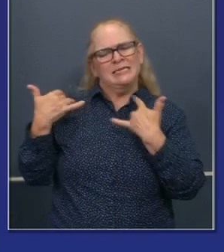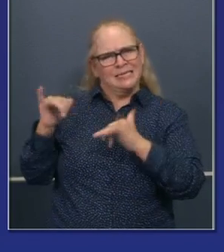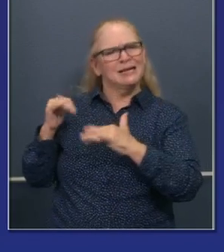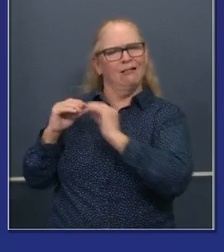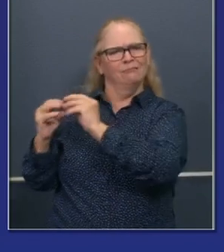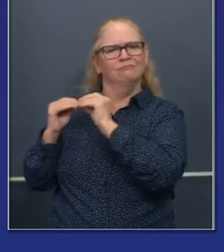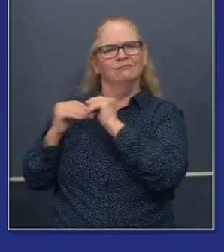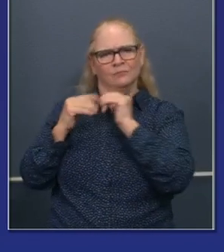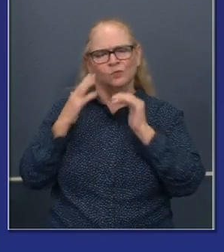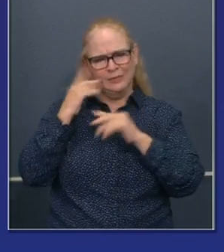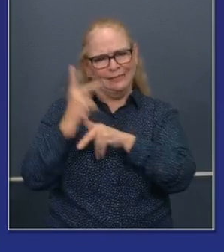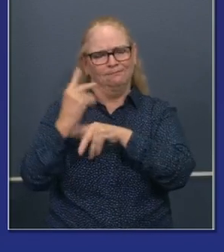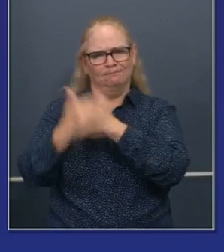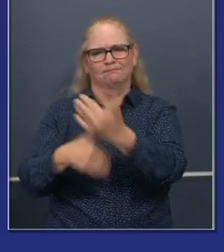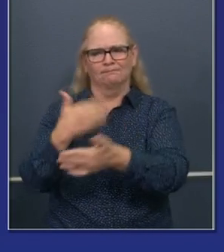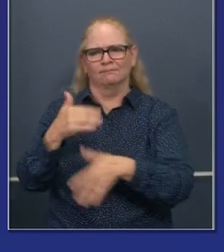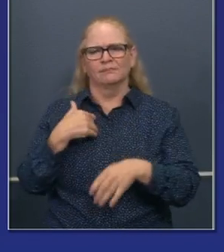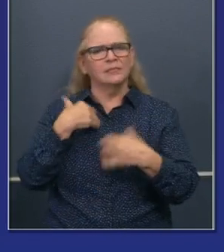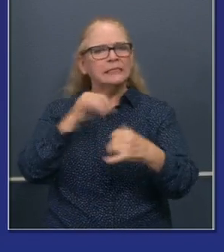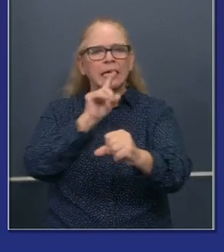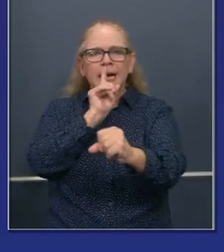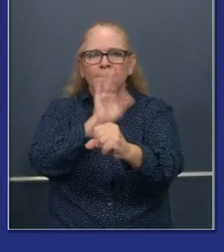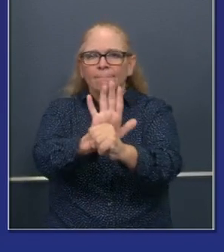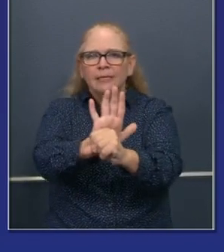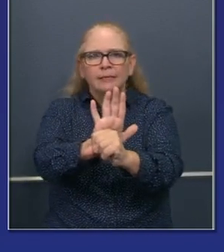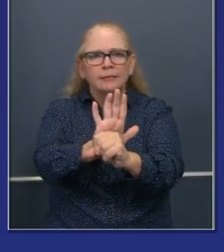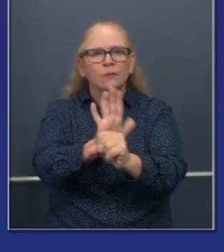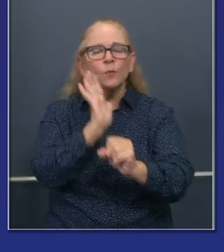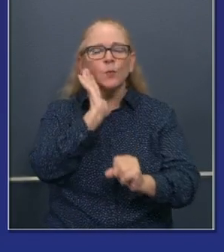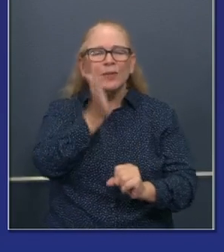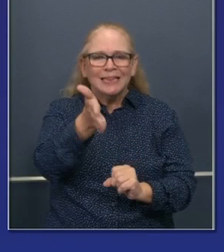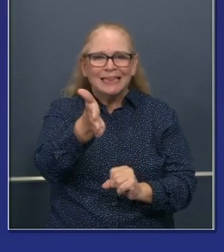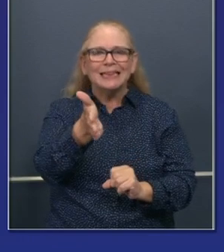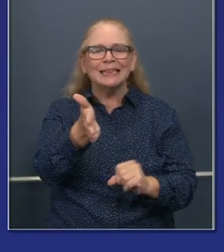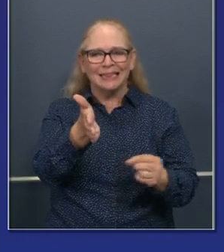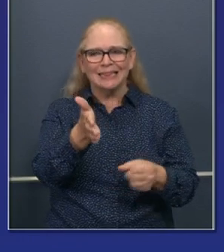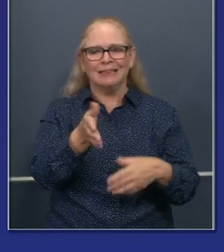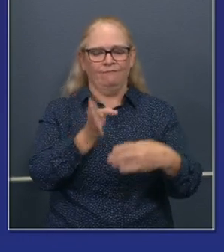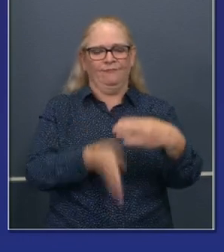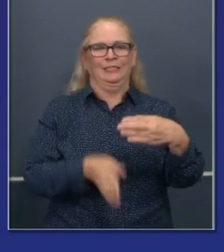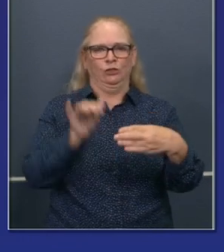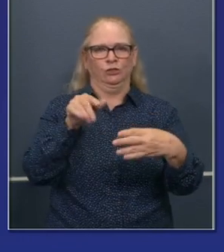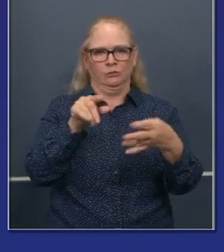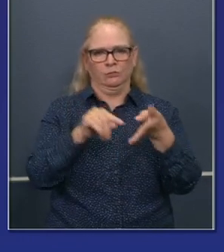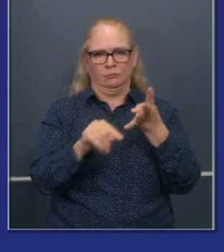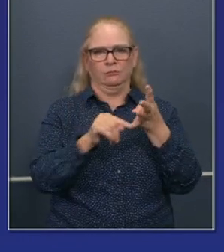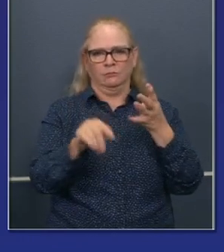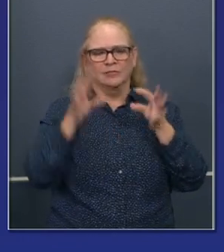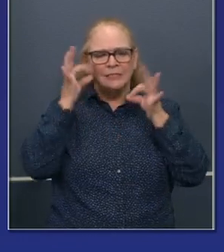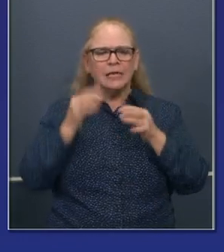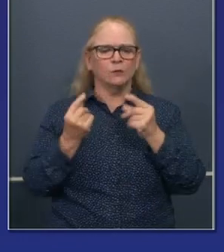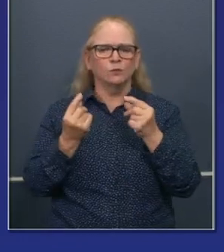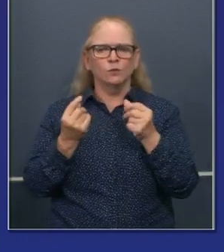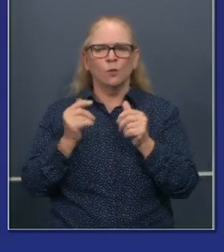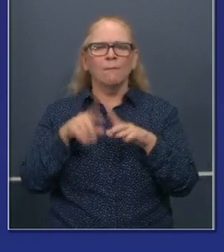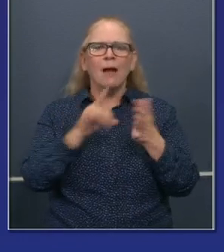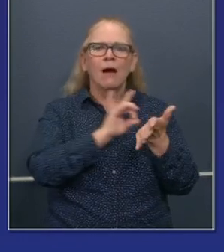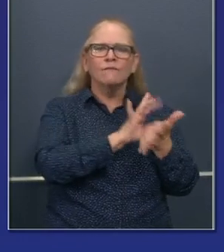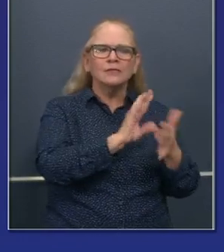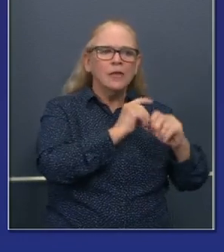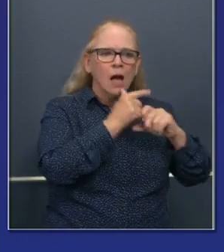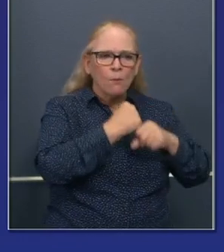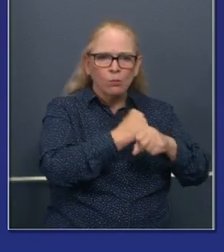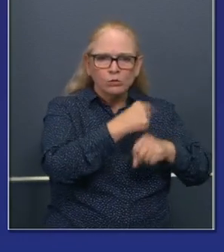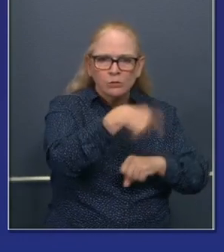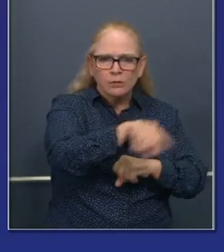uh, that we are committed, uh, to getting something done over the course of the next few weeks on eviction protections and addressing the needs of our